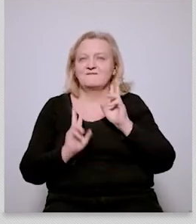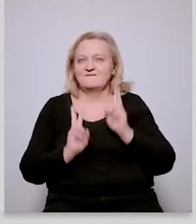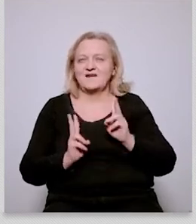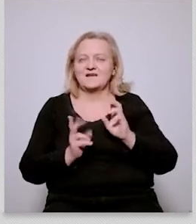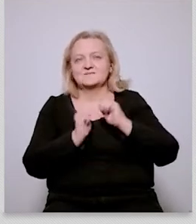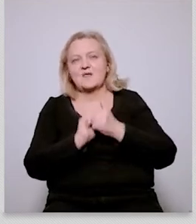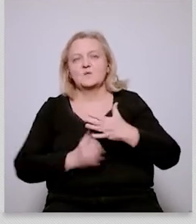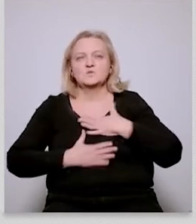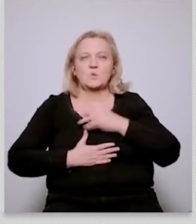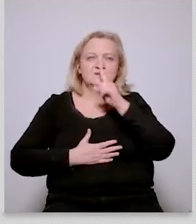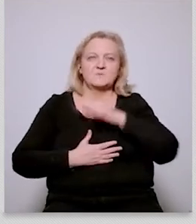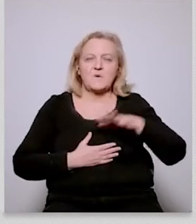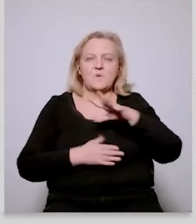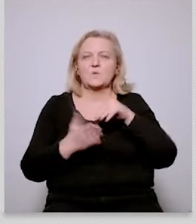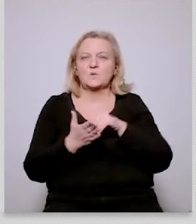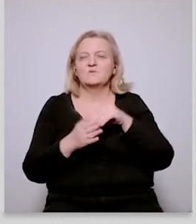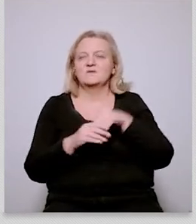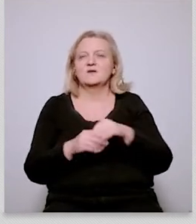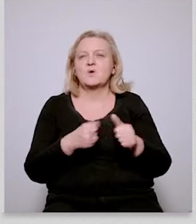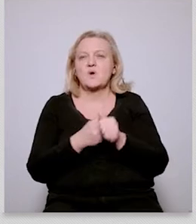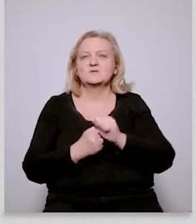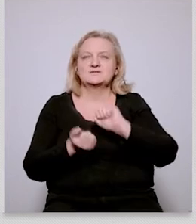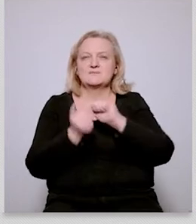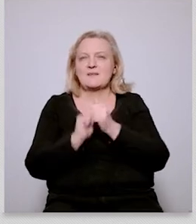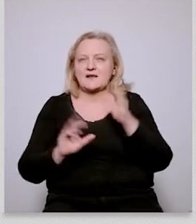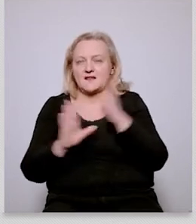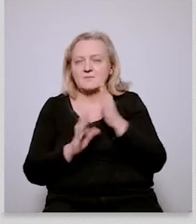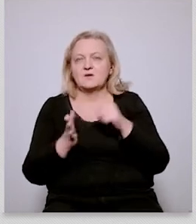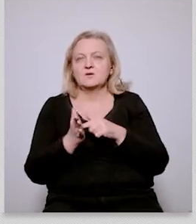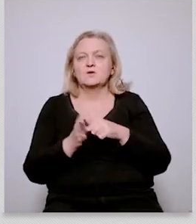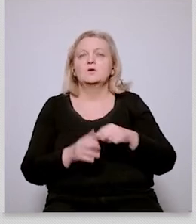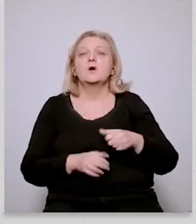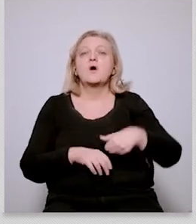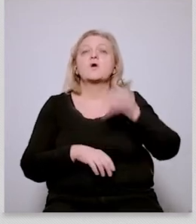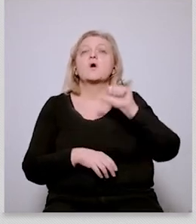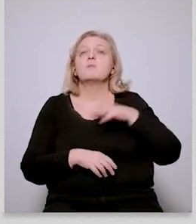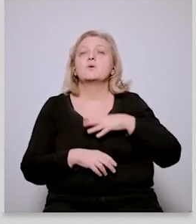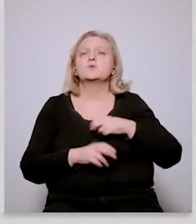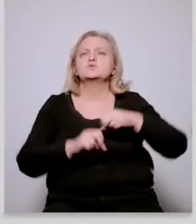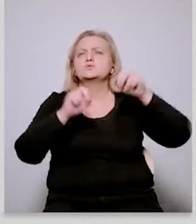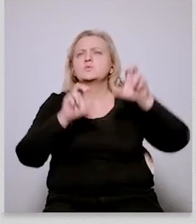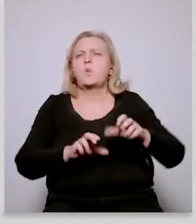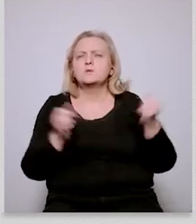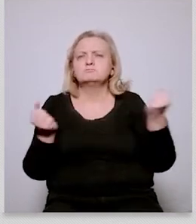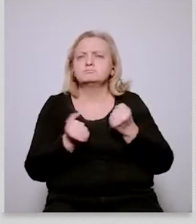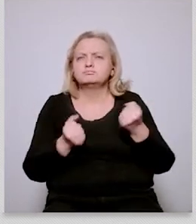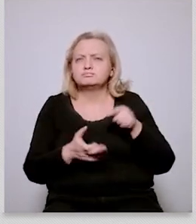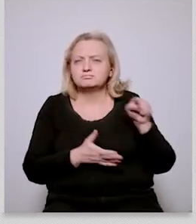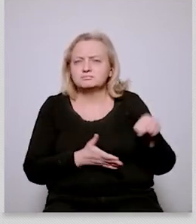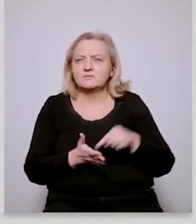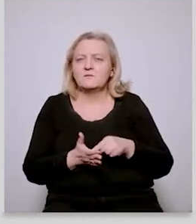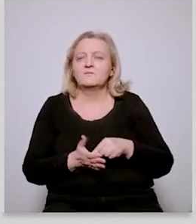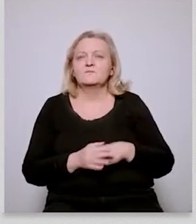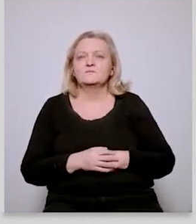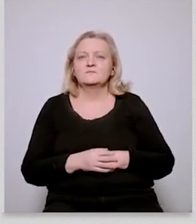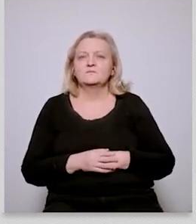to a degree was uh the droughts in the past years and the related uh forest bark beetle calamity